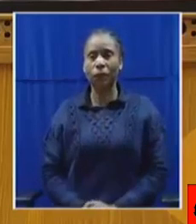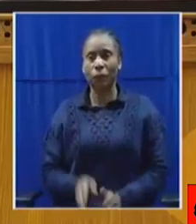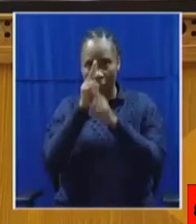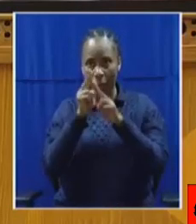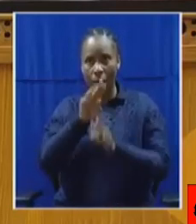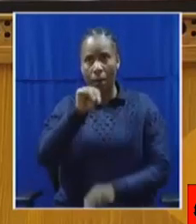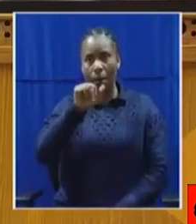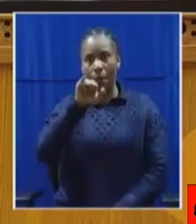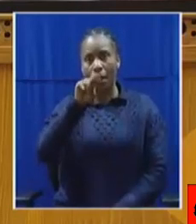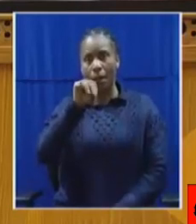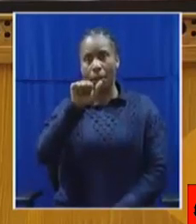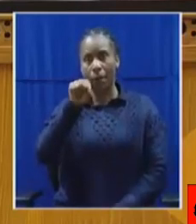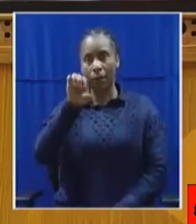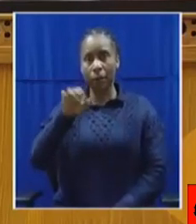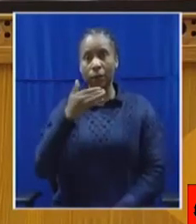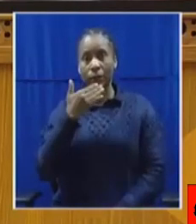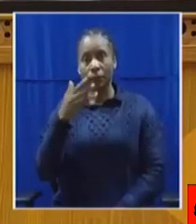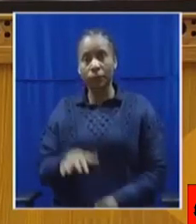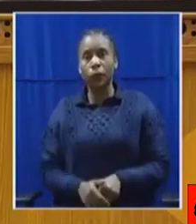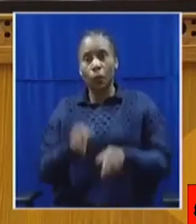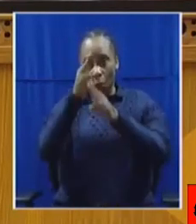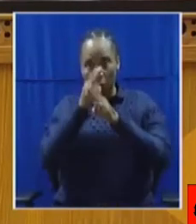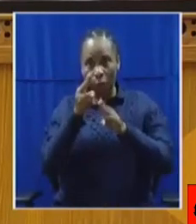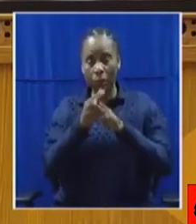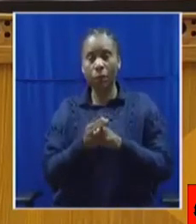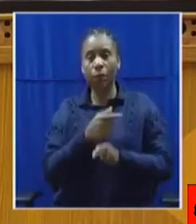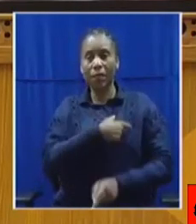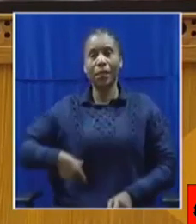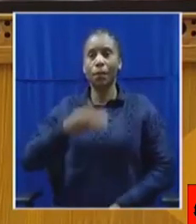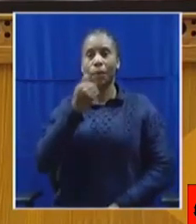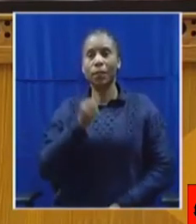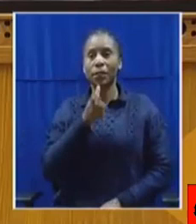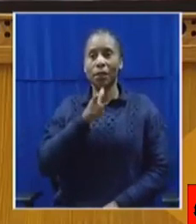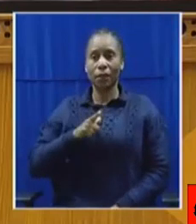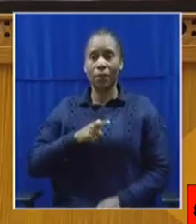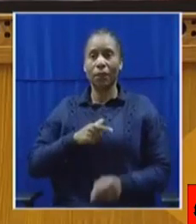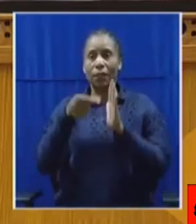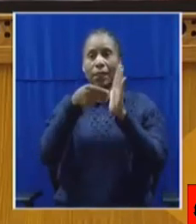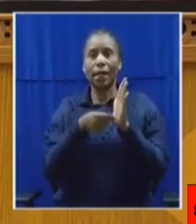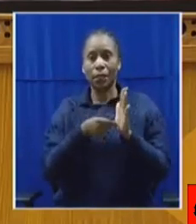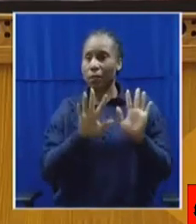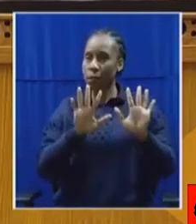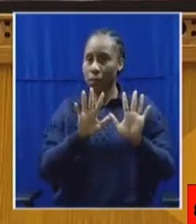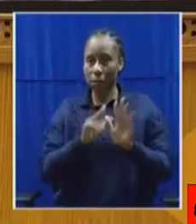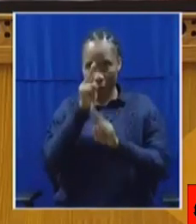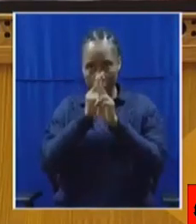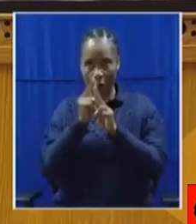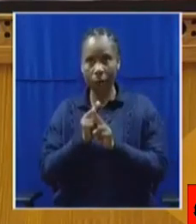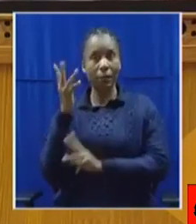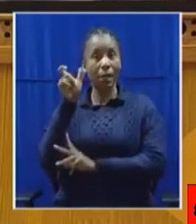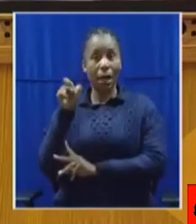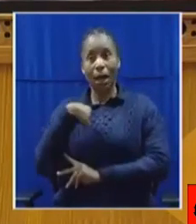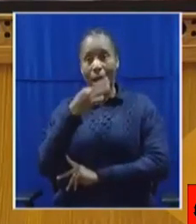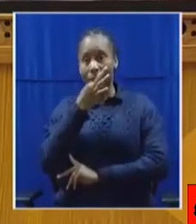Honourable President, can you put a date? No, no. Honourable Speaker, I said I will go back to Honourable Maimani.